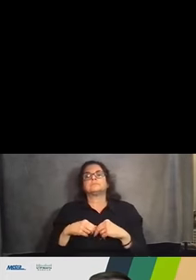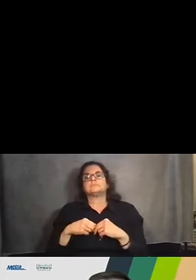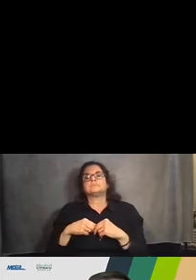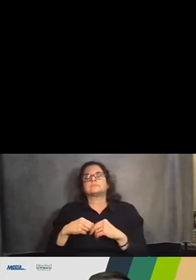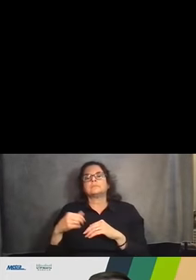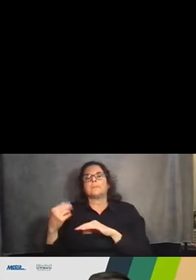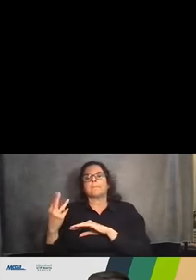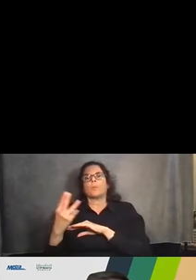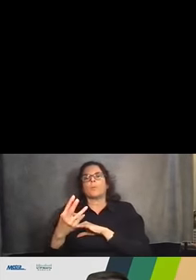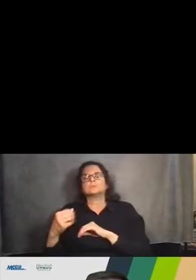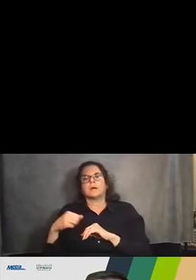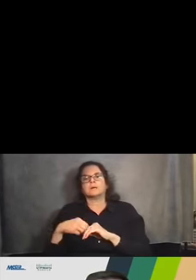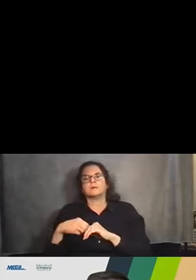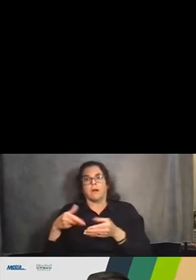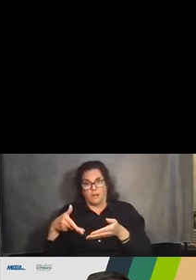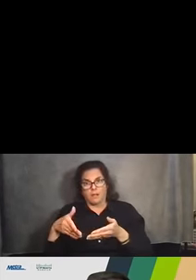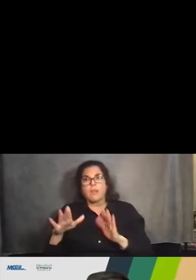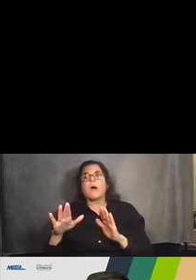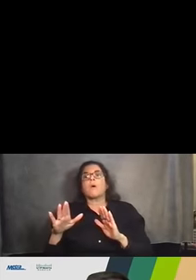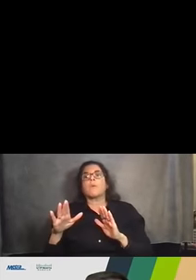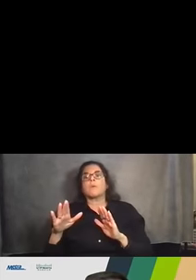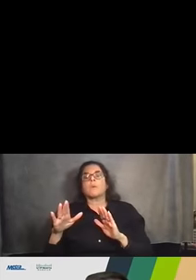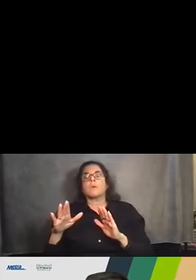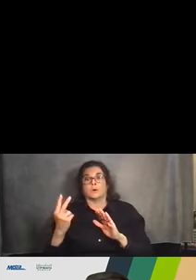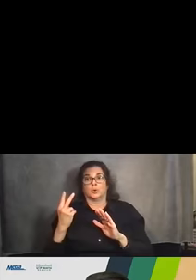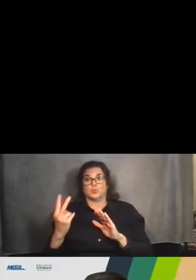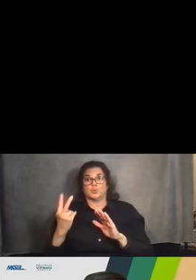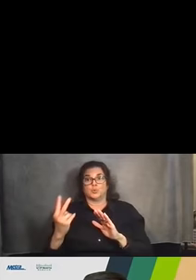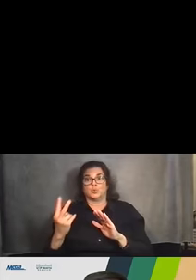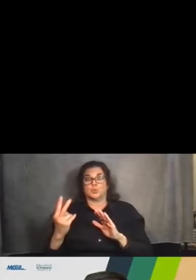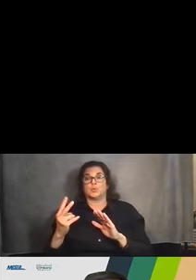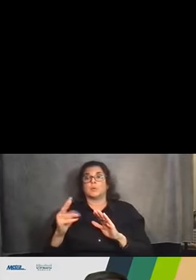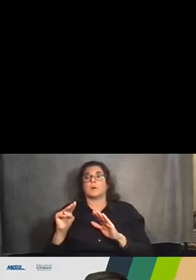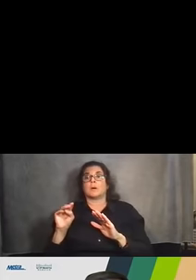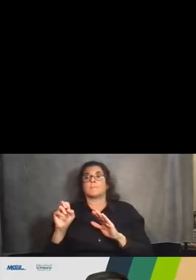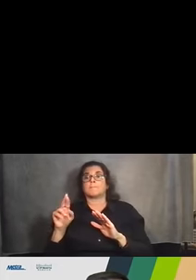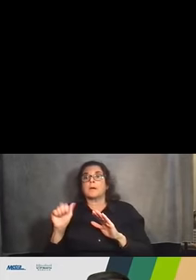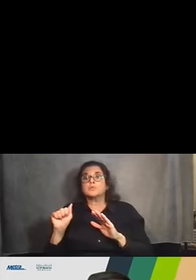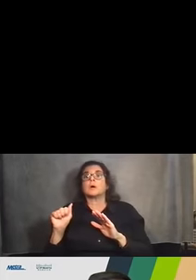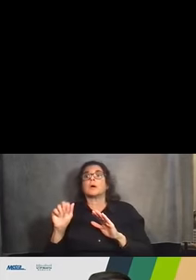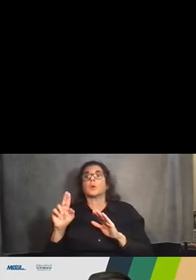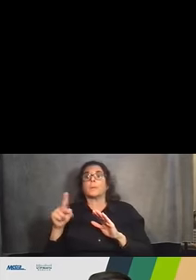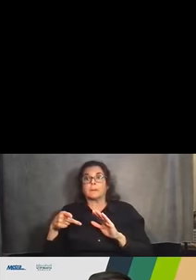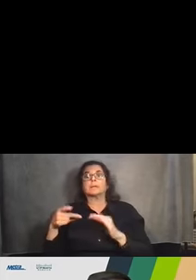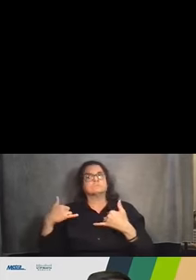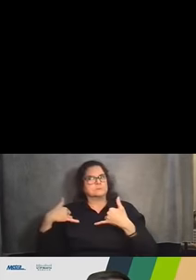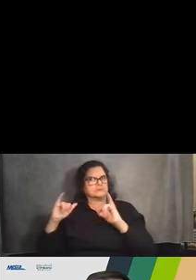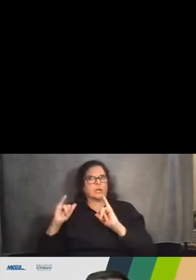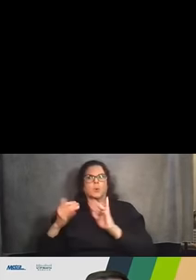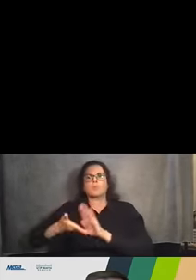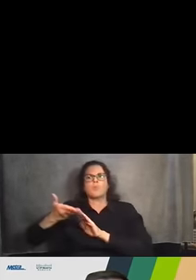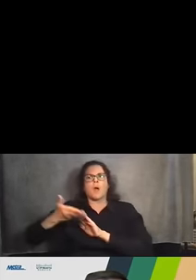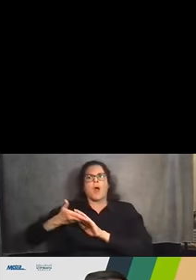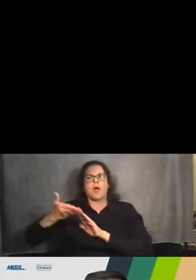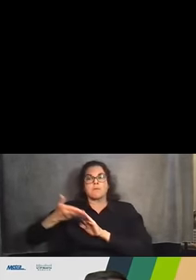Which would allow those two existing metro and UP tracks to retain remain in service during the rush periods